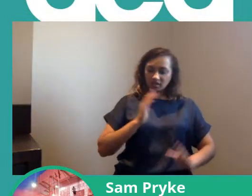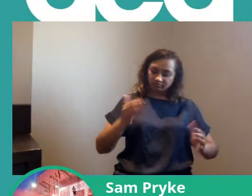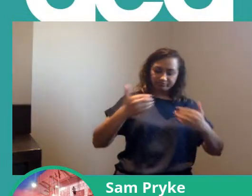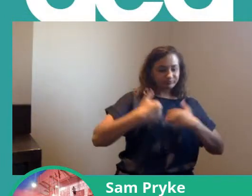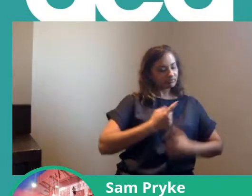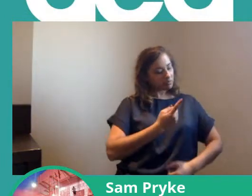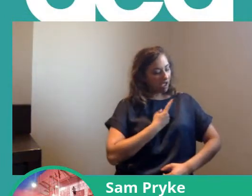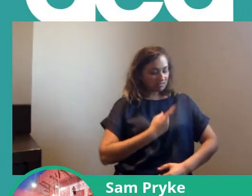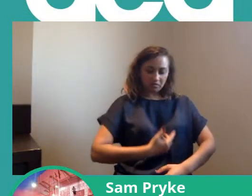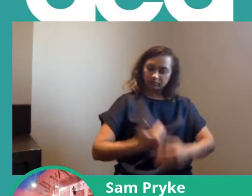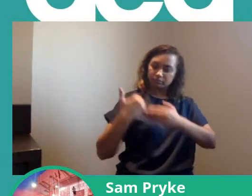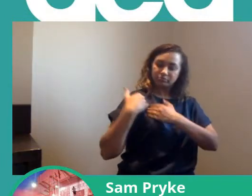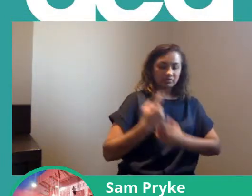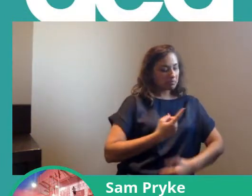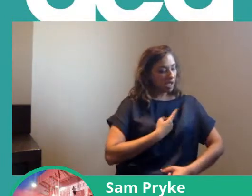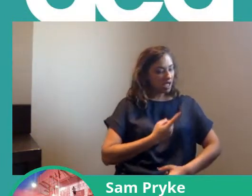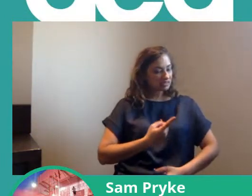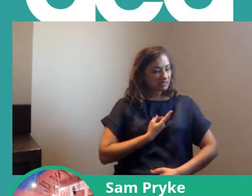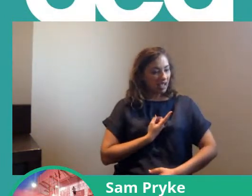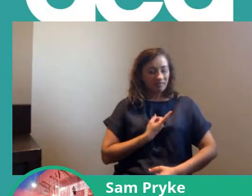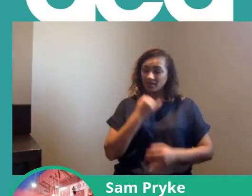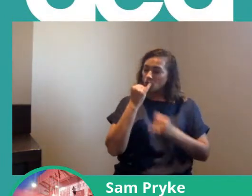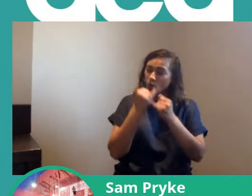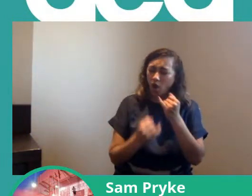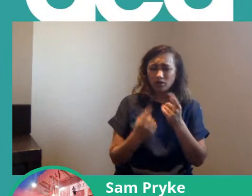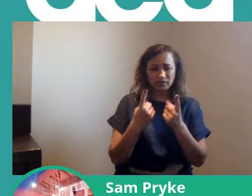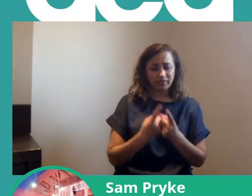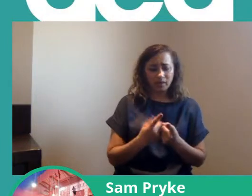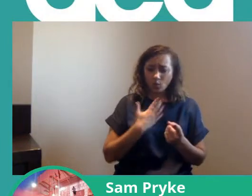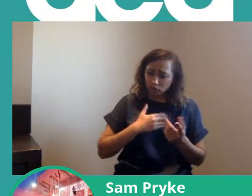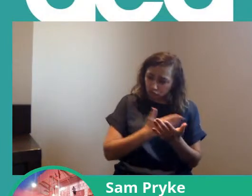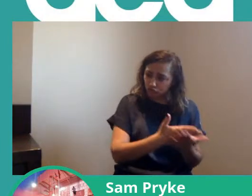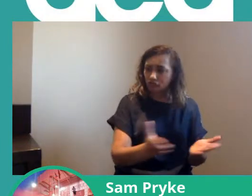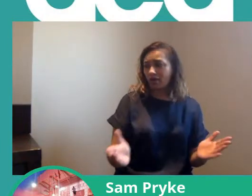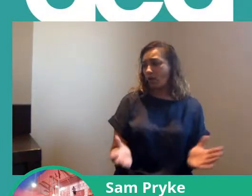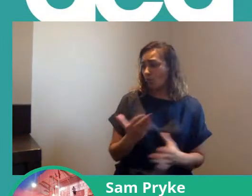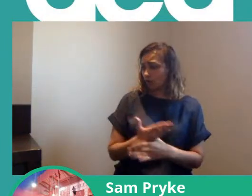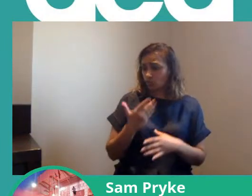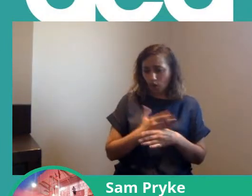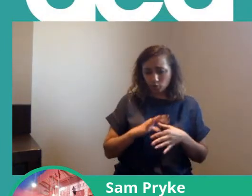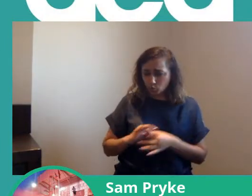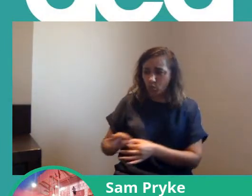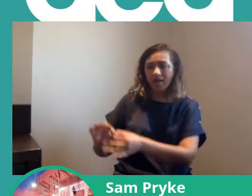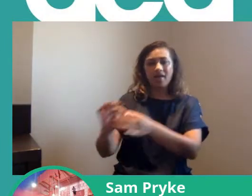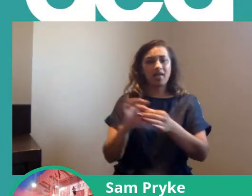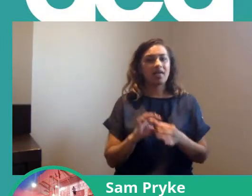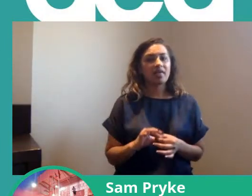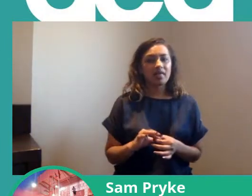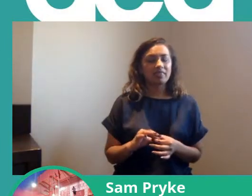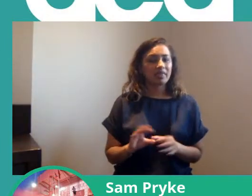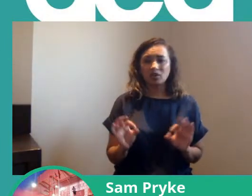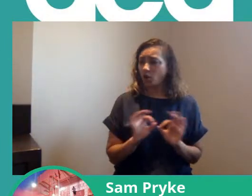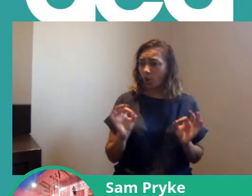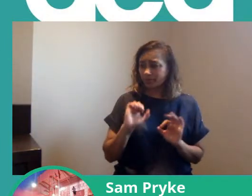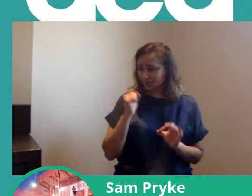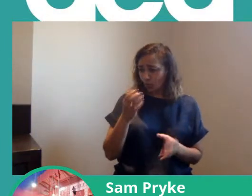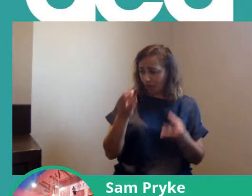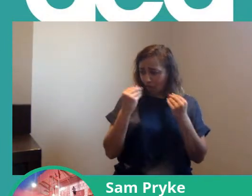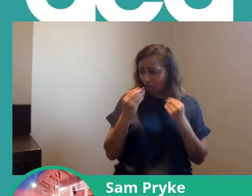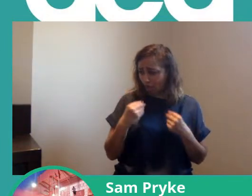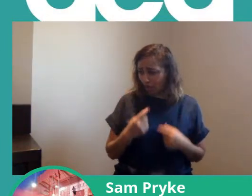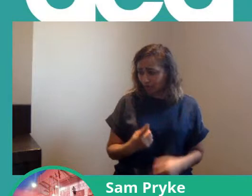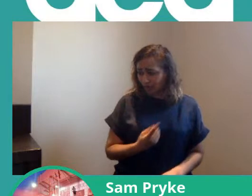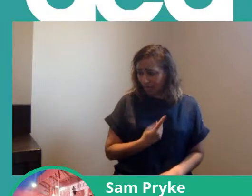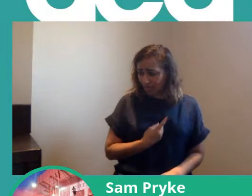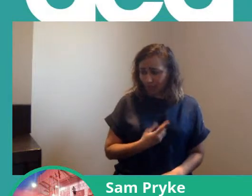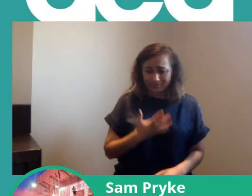easier and that is literally the worst thing that I could do because ultimately nobody's ever going to learn or feel empowered to do